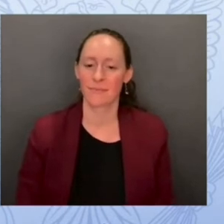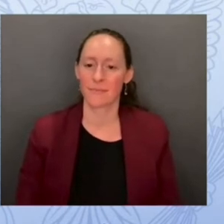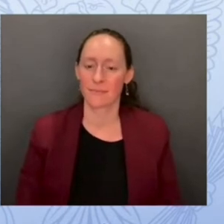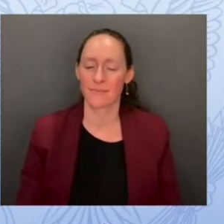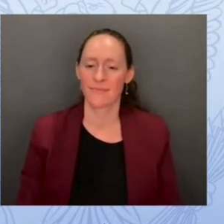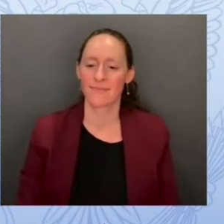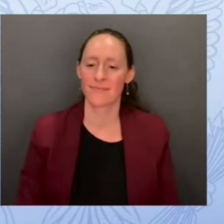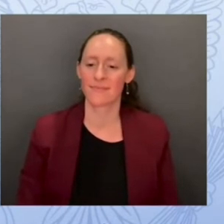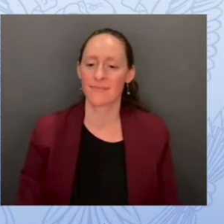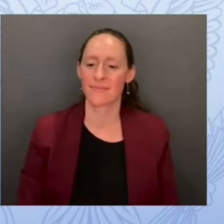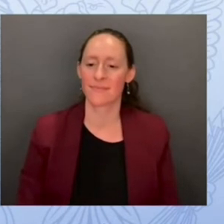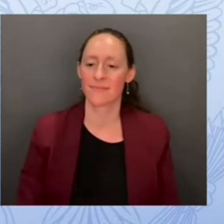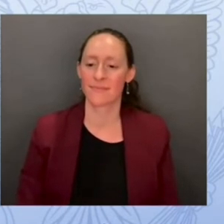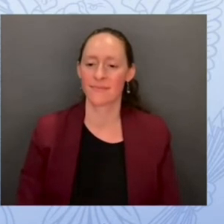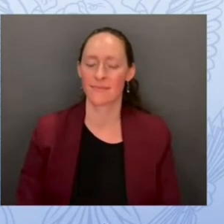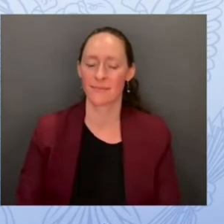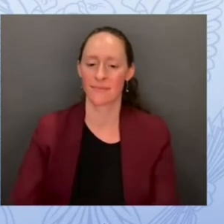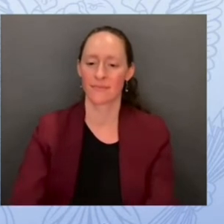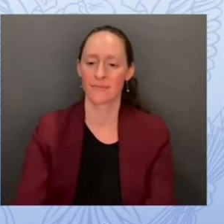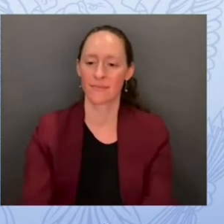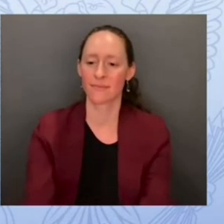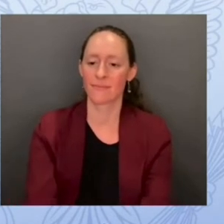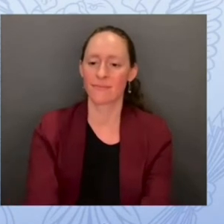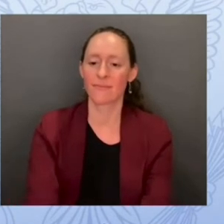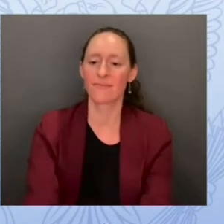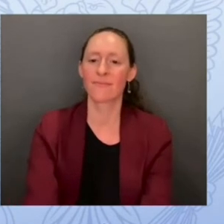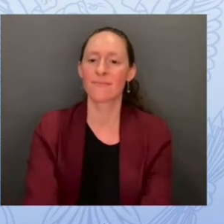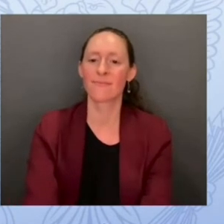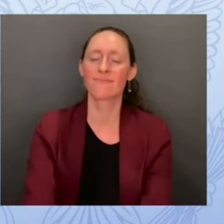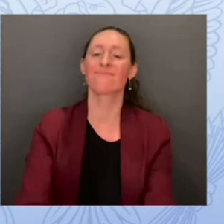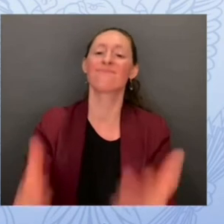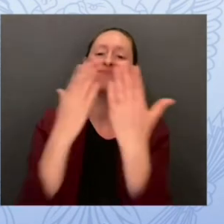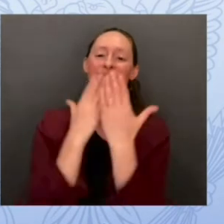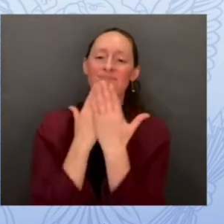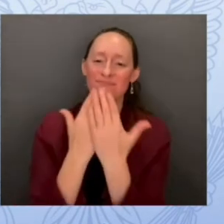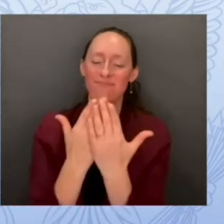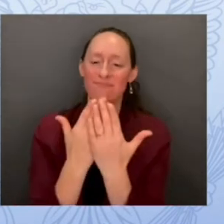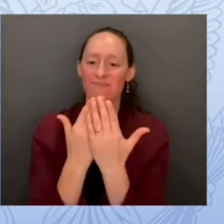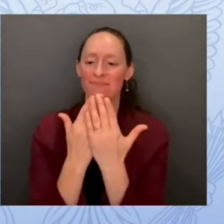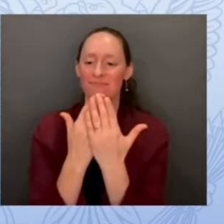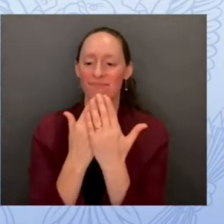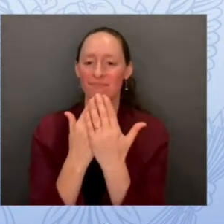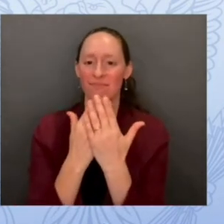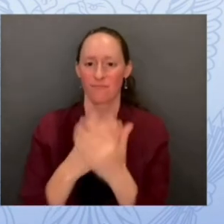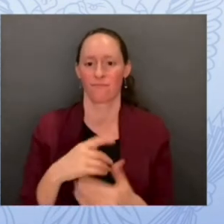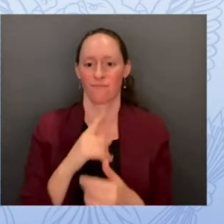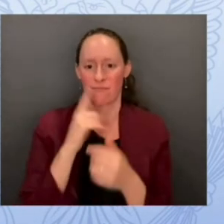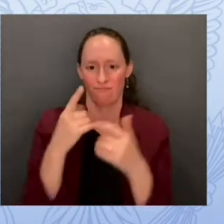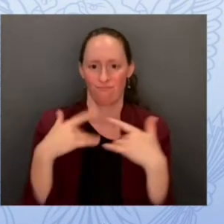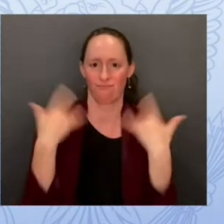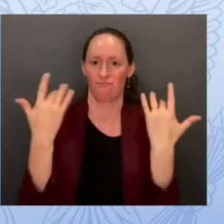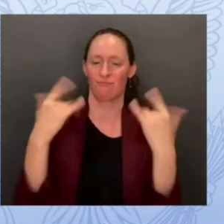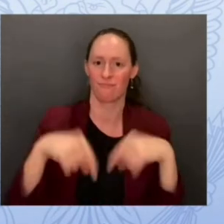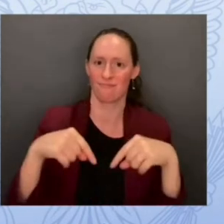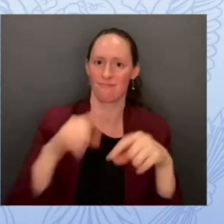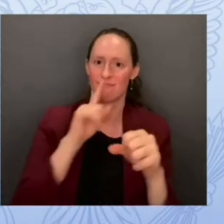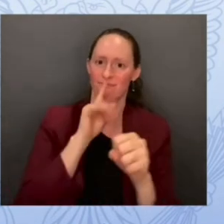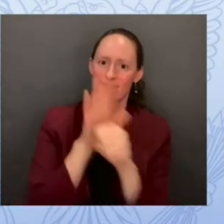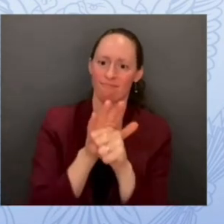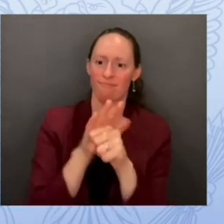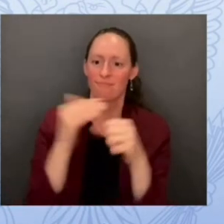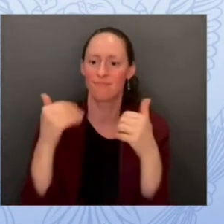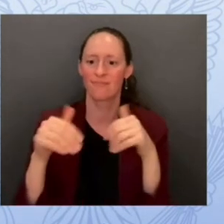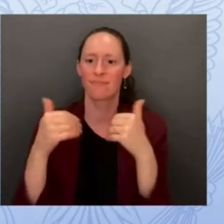thank you very much to cloudflare for that generous commitment this is a particularly important commitment for two reasons